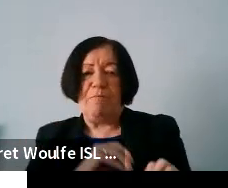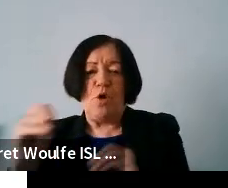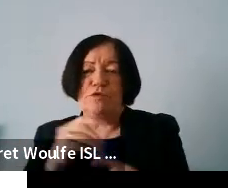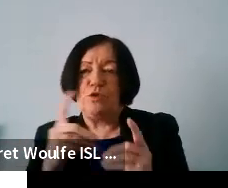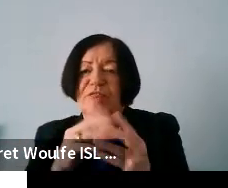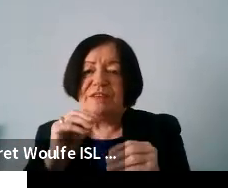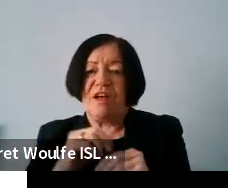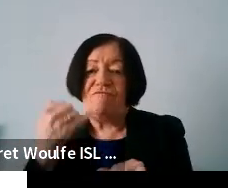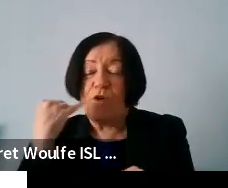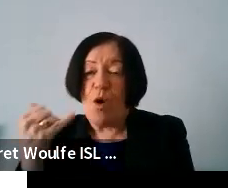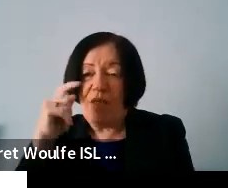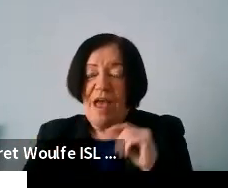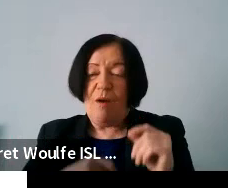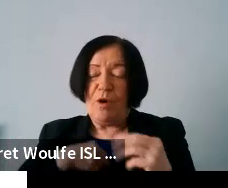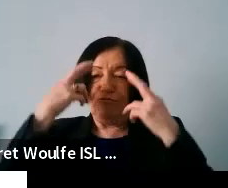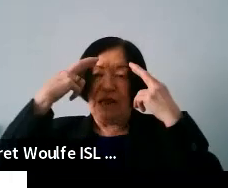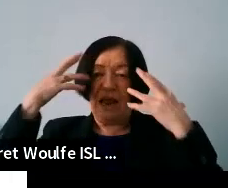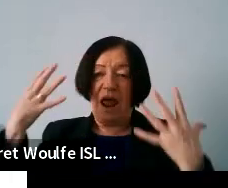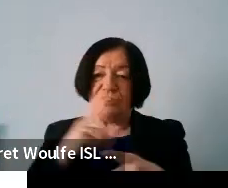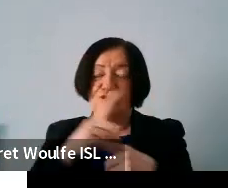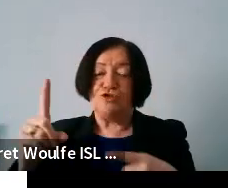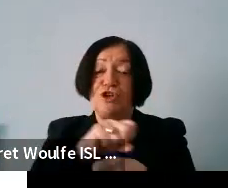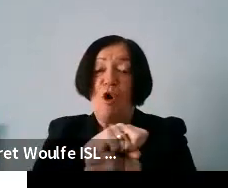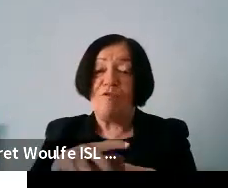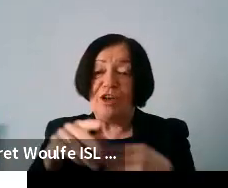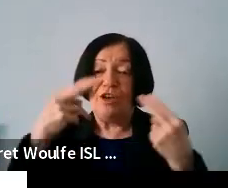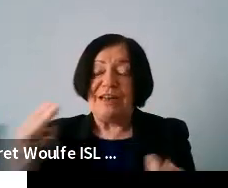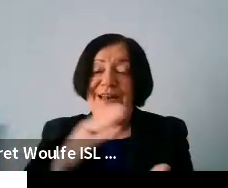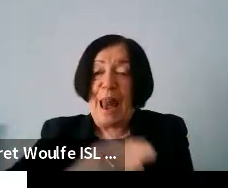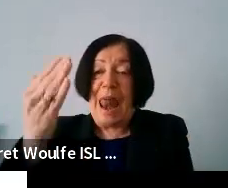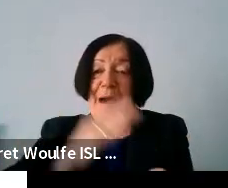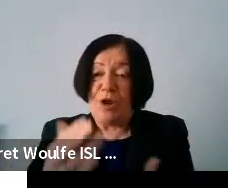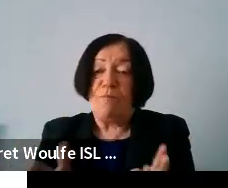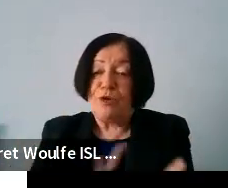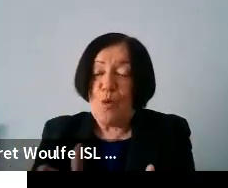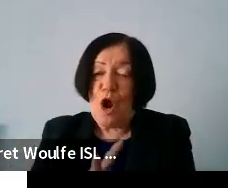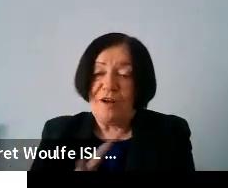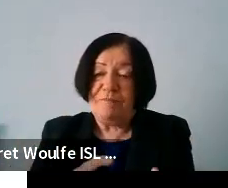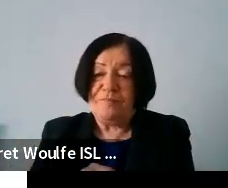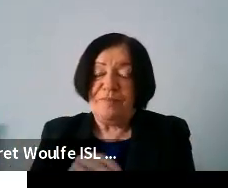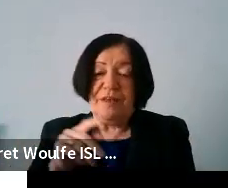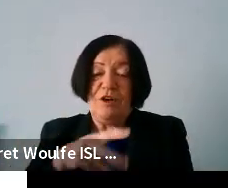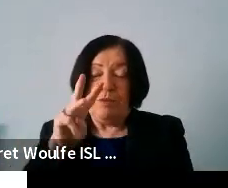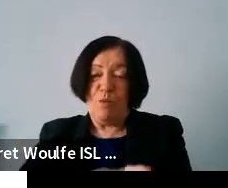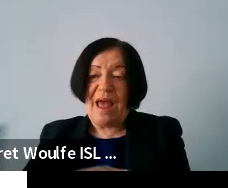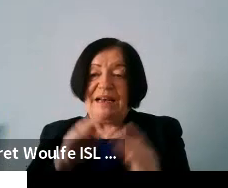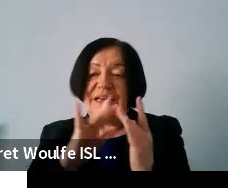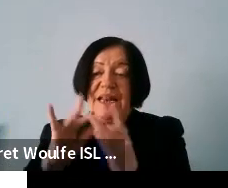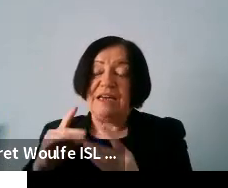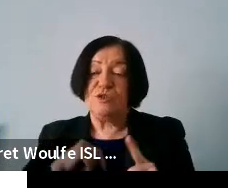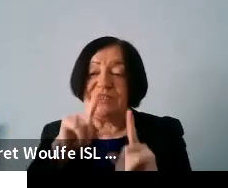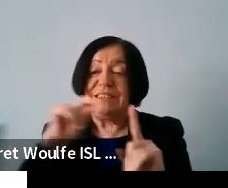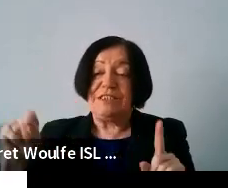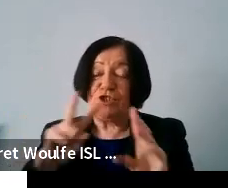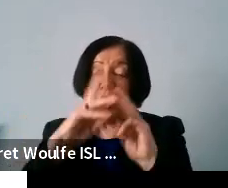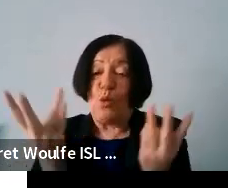things on phones but then we started to realize during covid that actually you need a laptop to work um to be well connected to the digital world